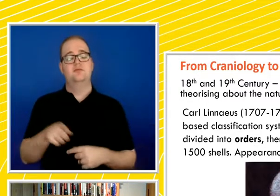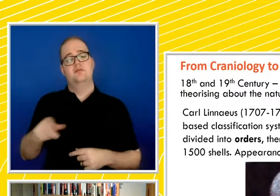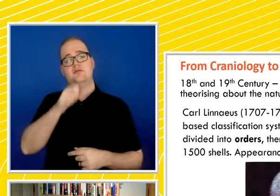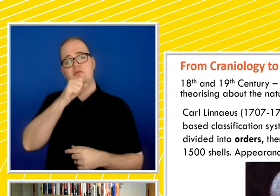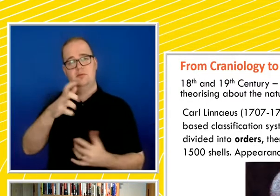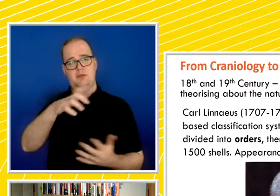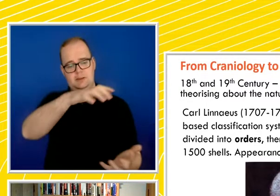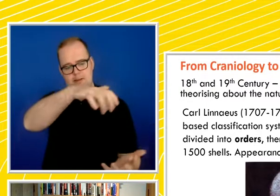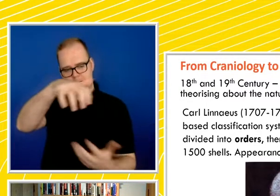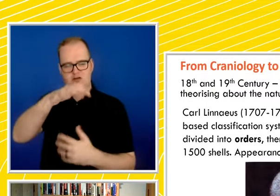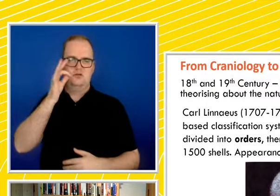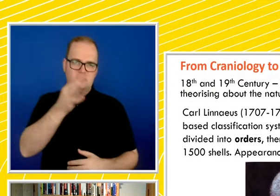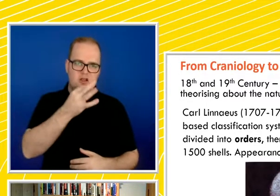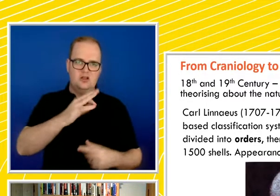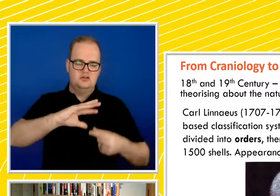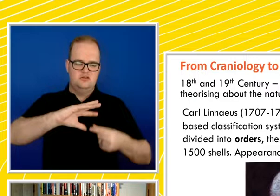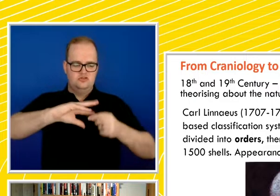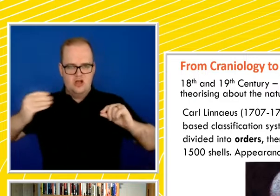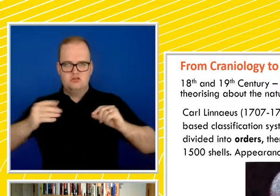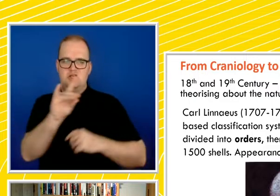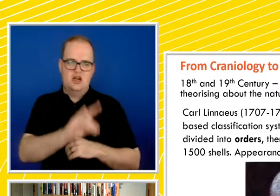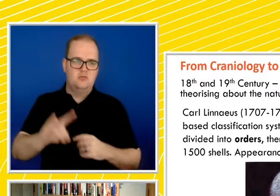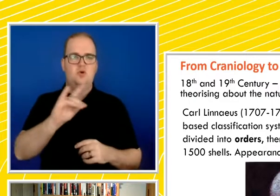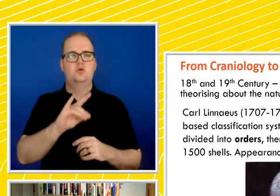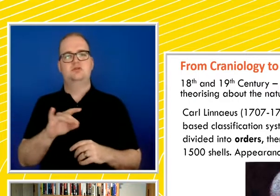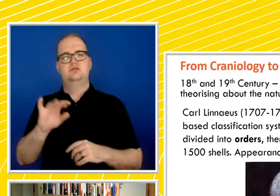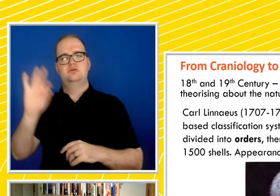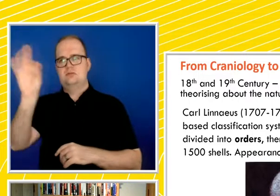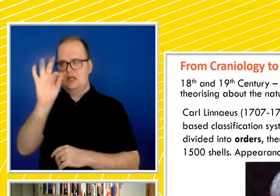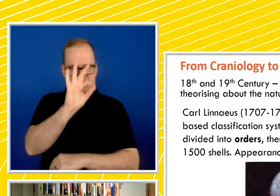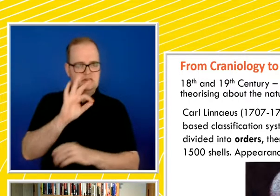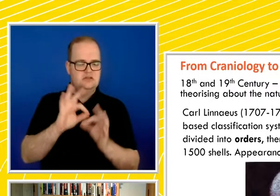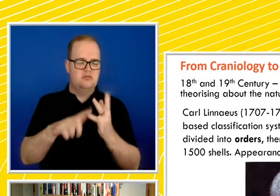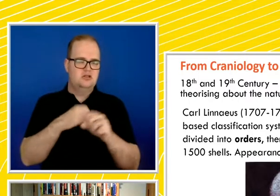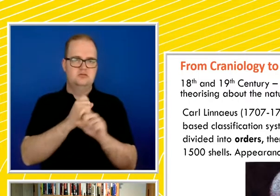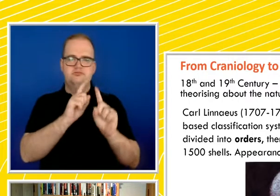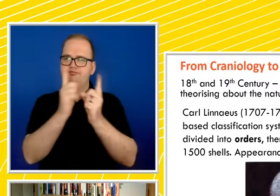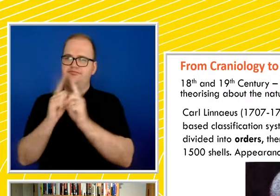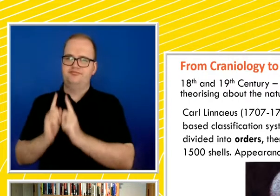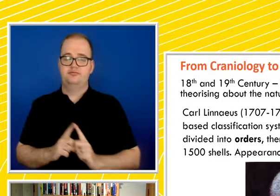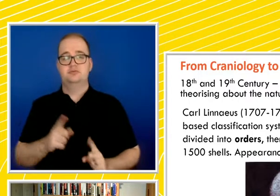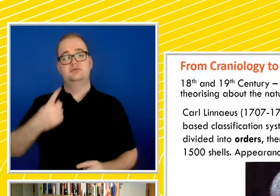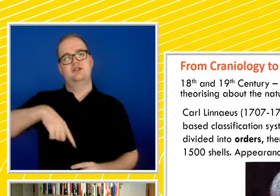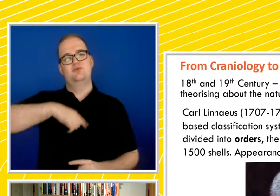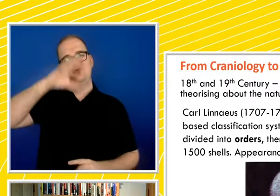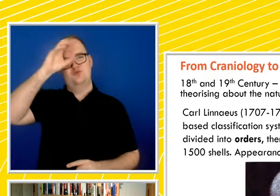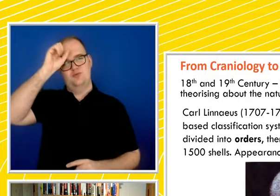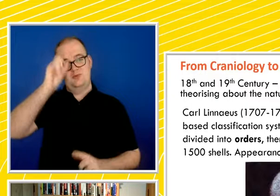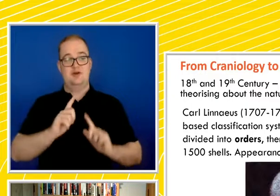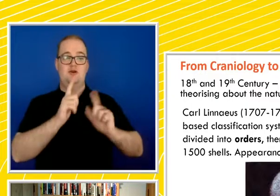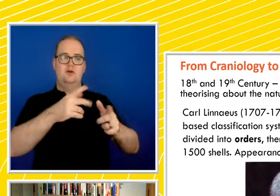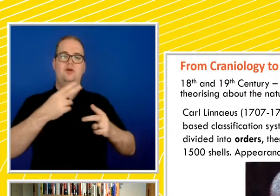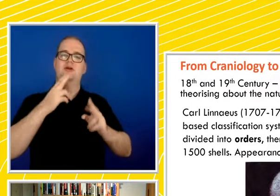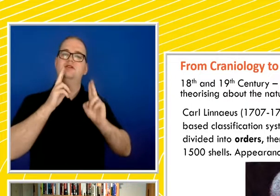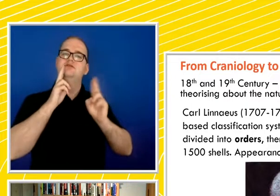1,500 shells. And we can always remember, I guess, as children attending natural history museums and looking